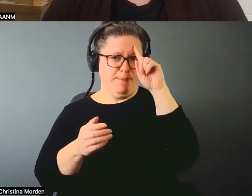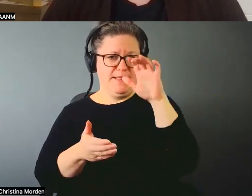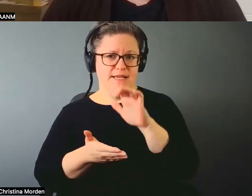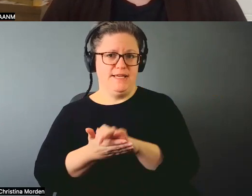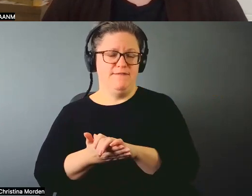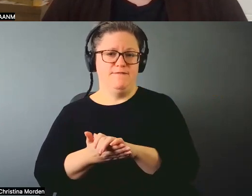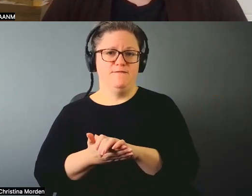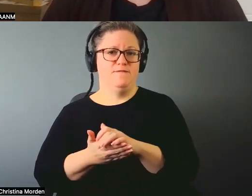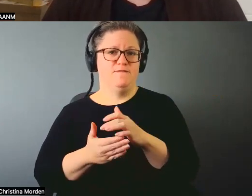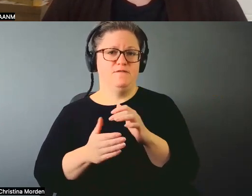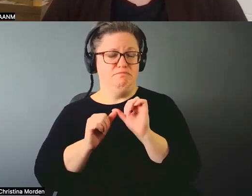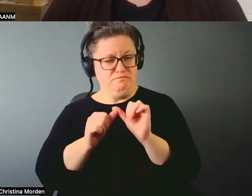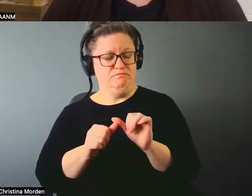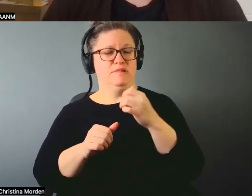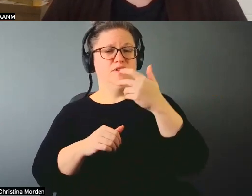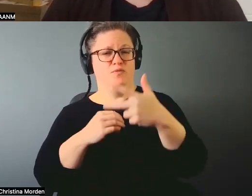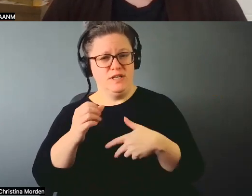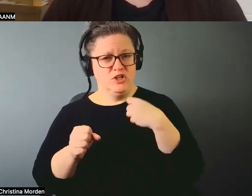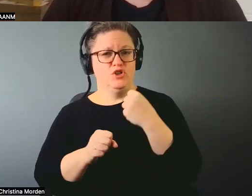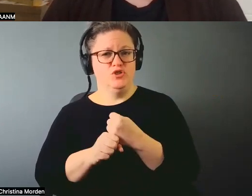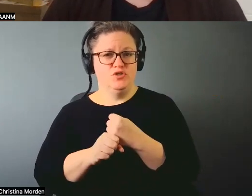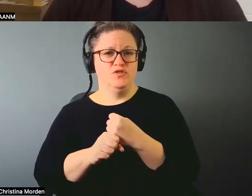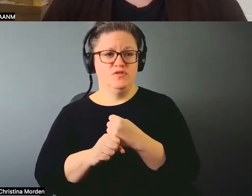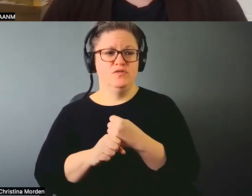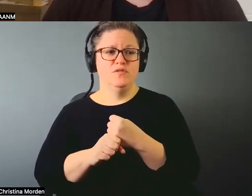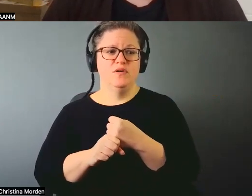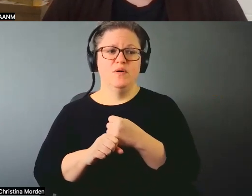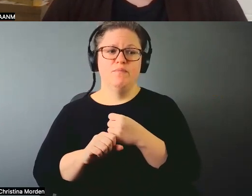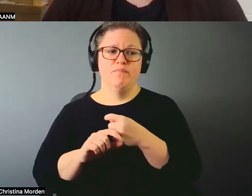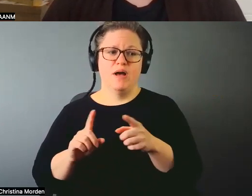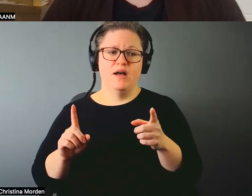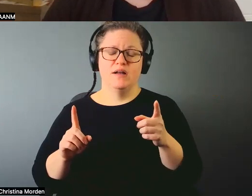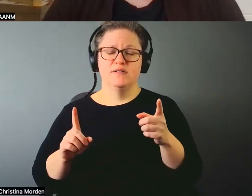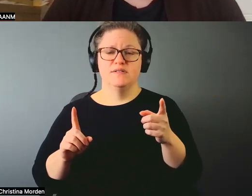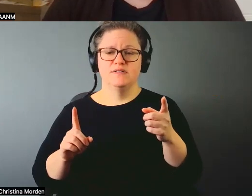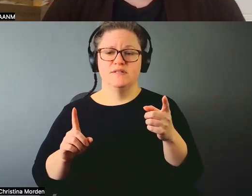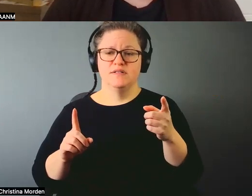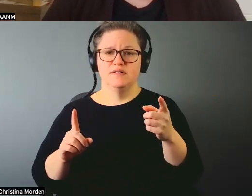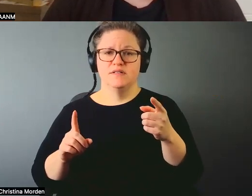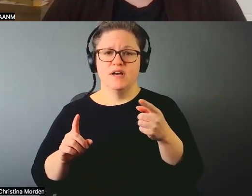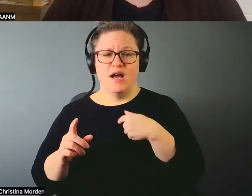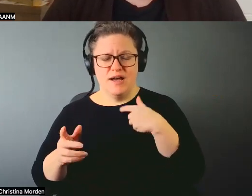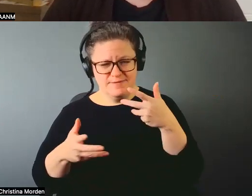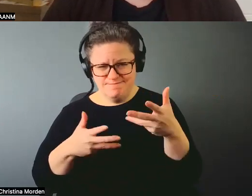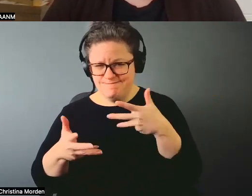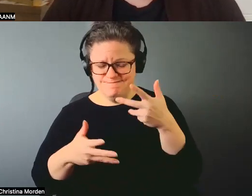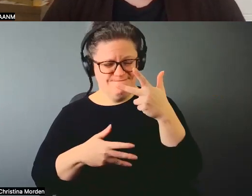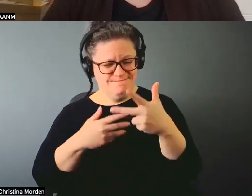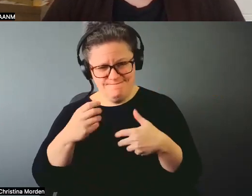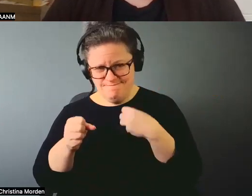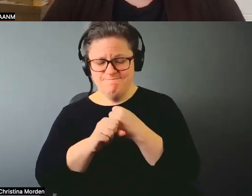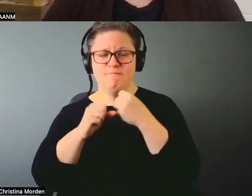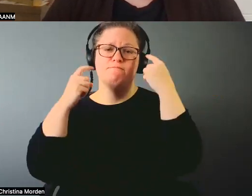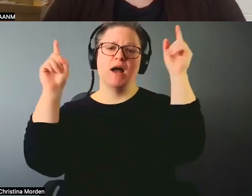right, when it goes on for so long. But it took that long for me to find a treatment that,